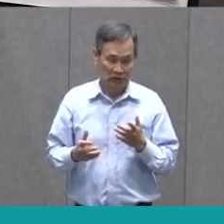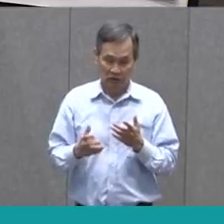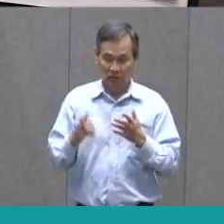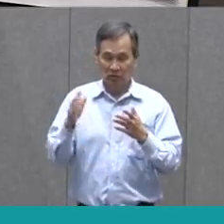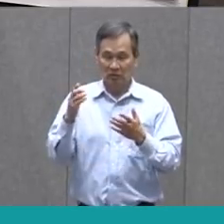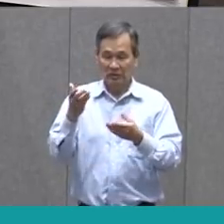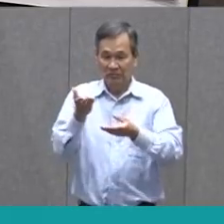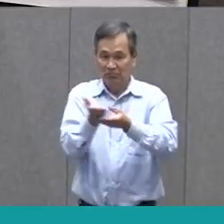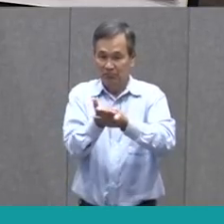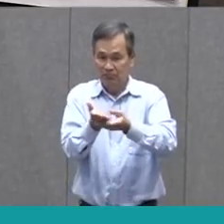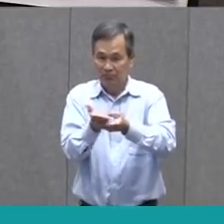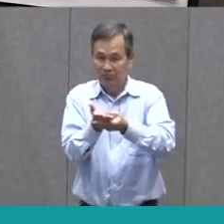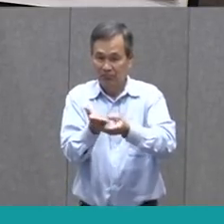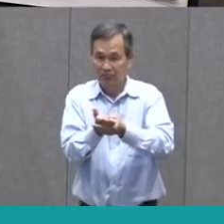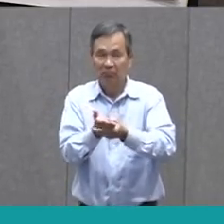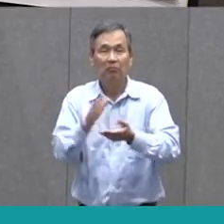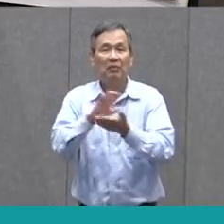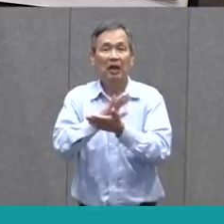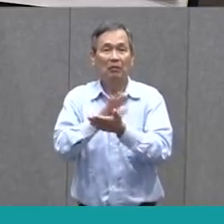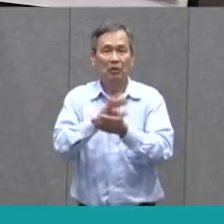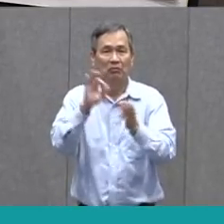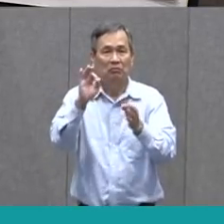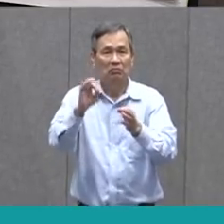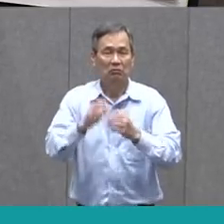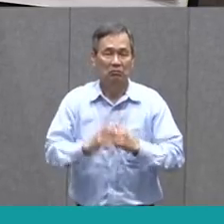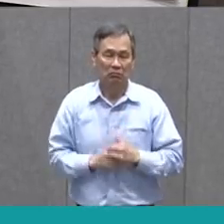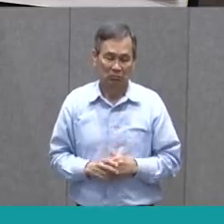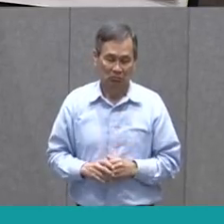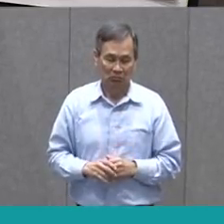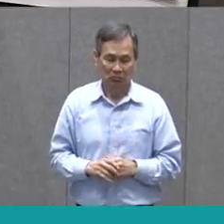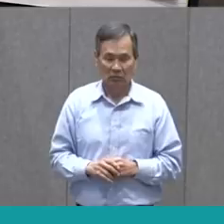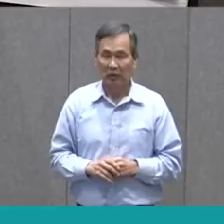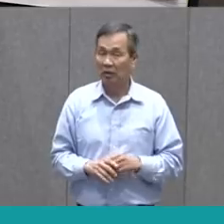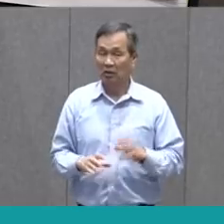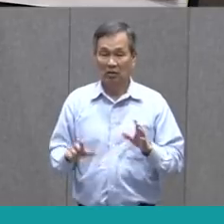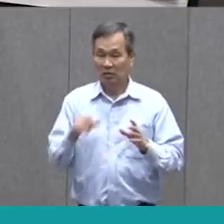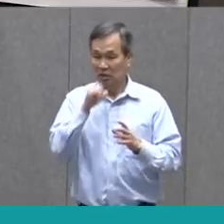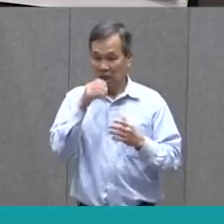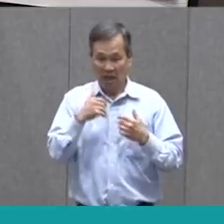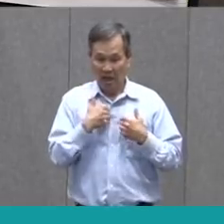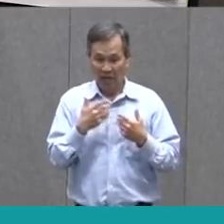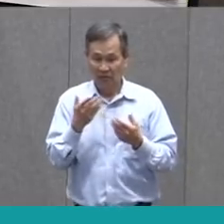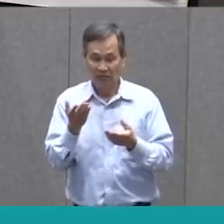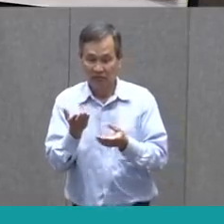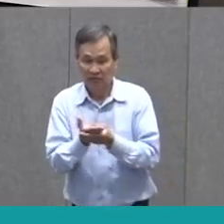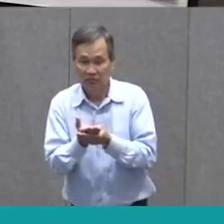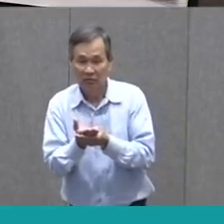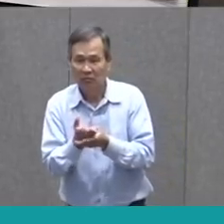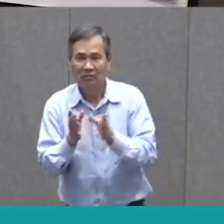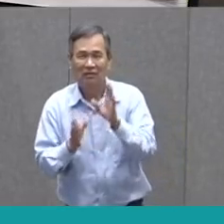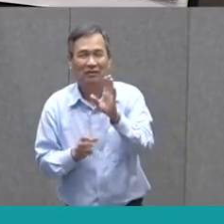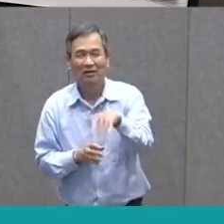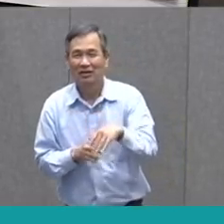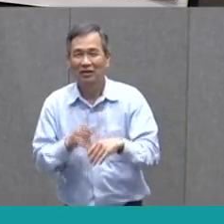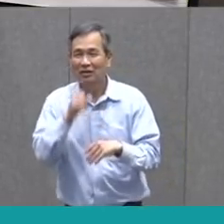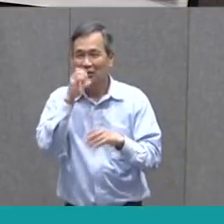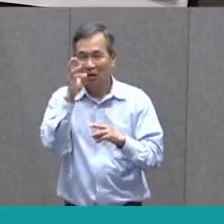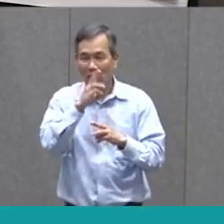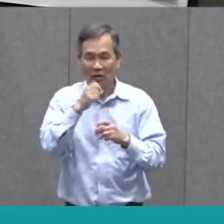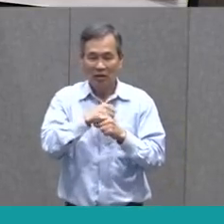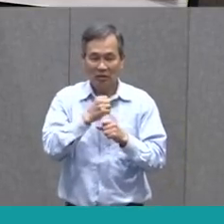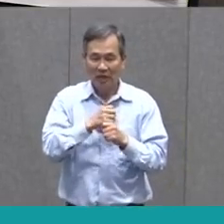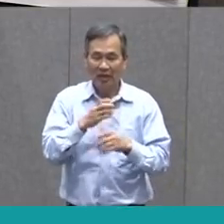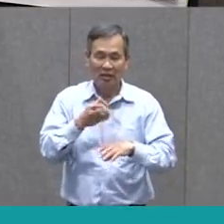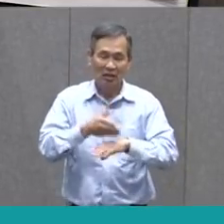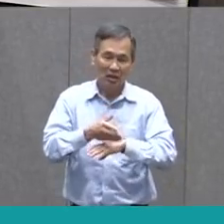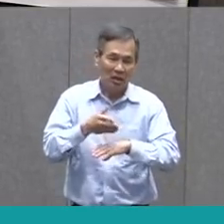inside, and we're good to go. If you don't have that, don't worry. You can also create one with